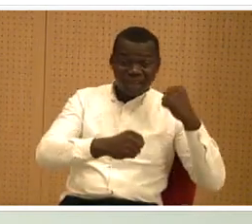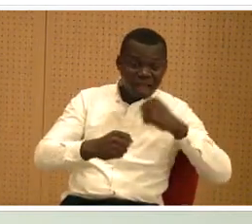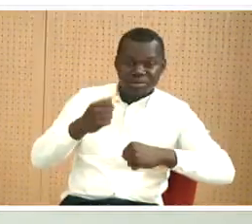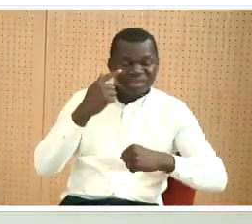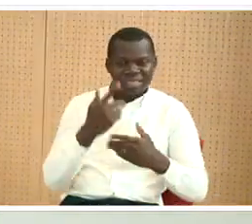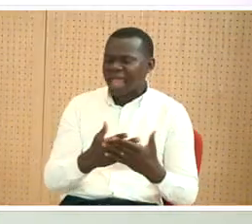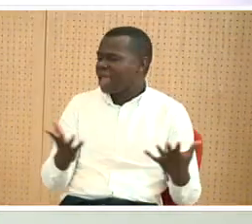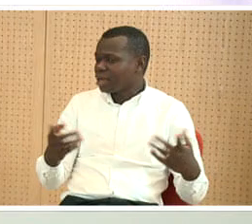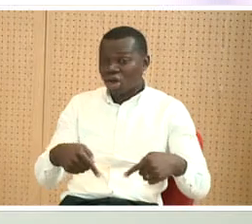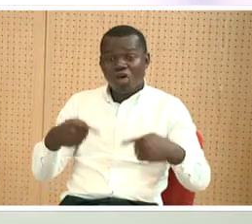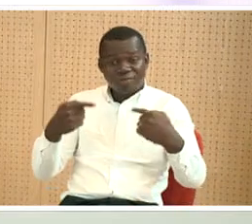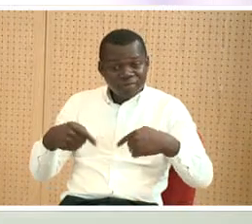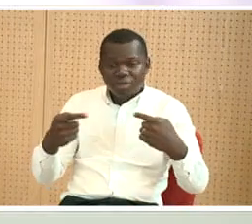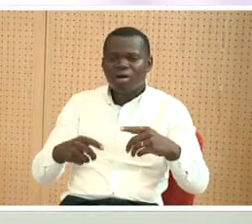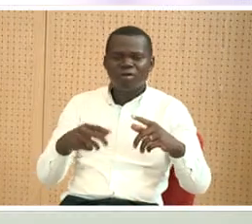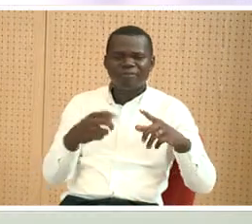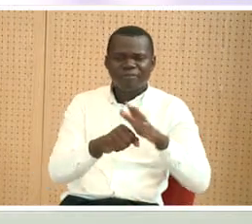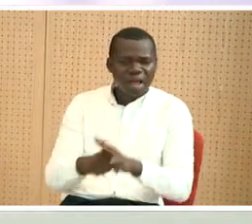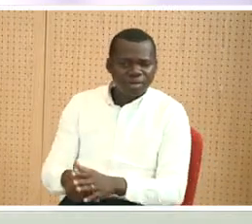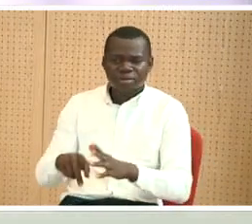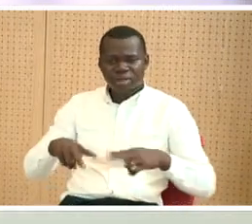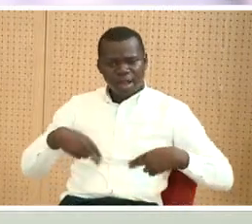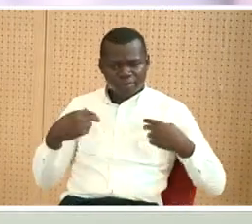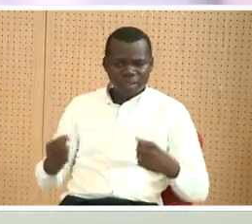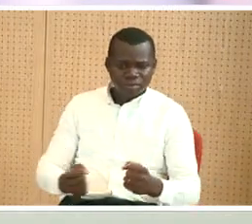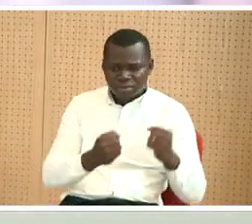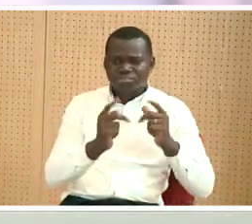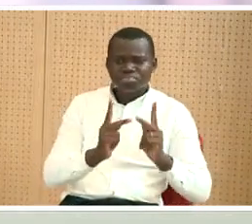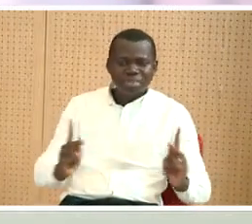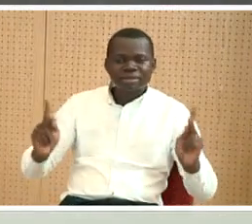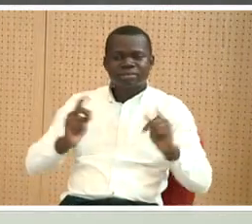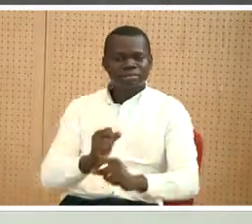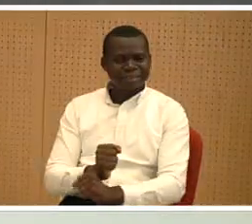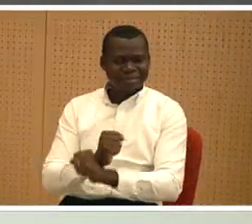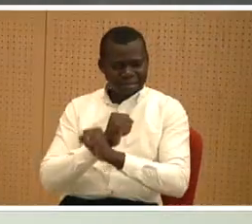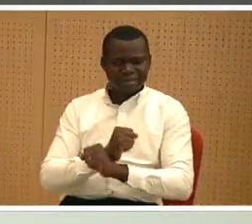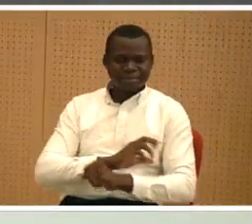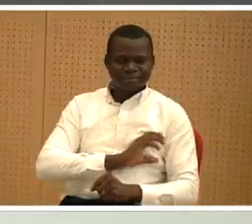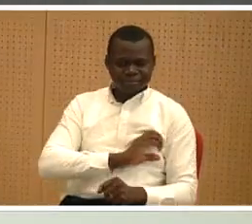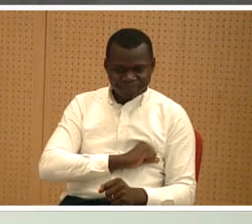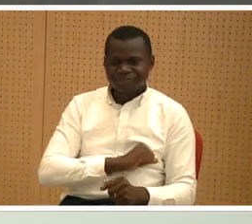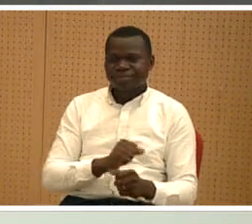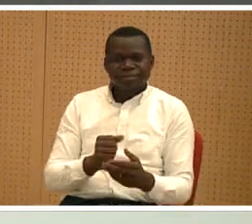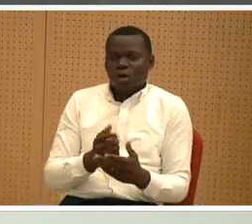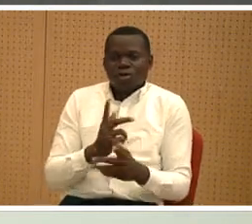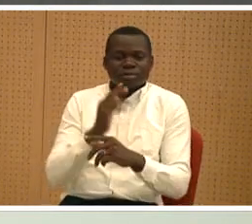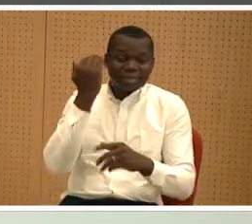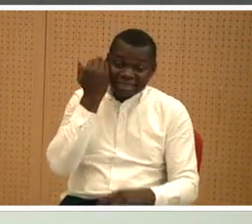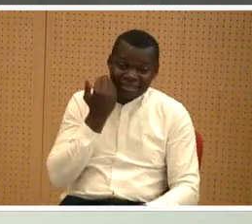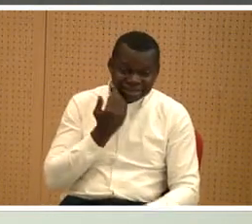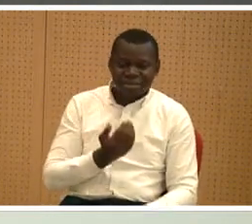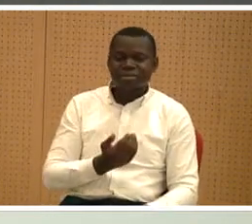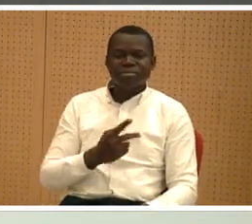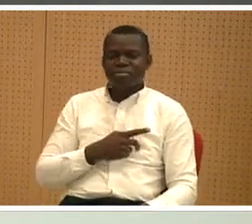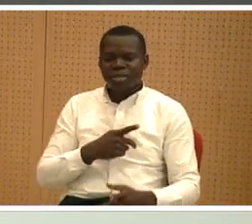form of conflict of violence for health strength peace resilience a reality of justice our